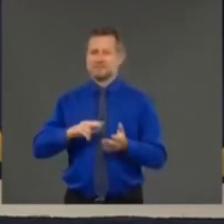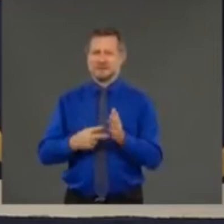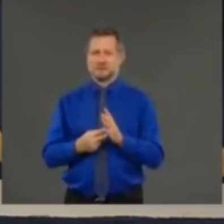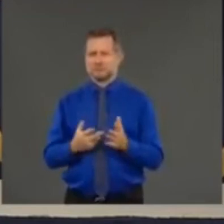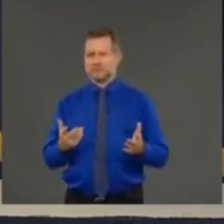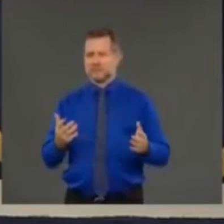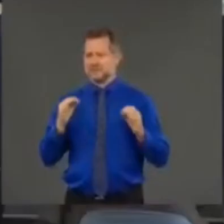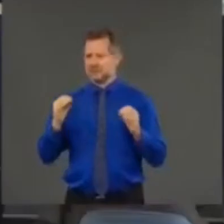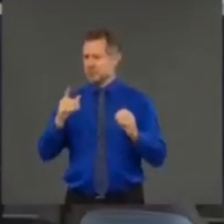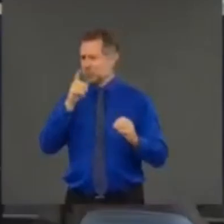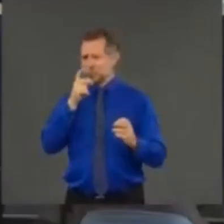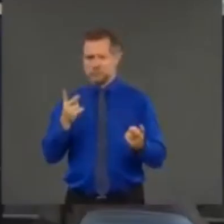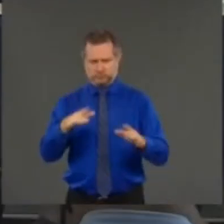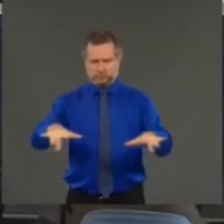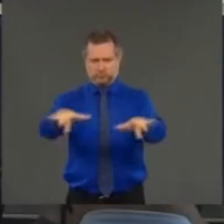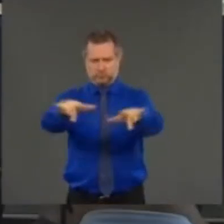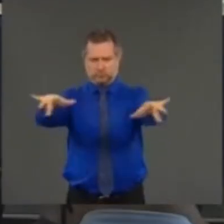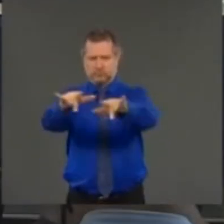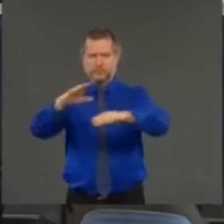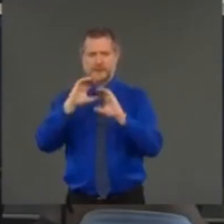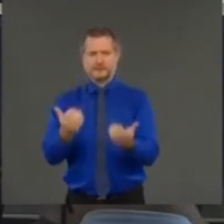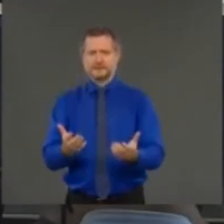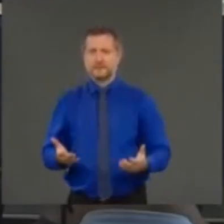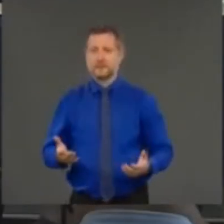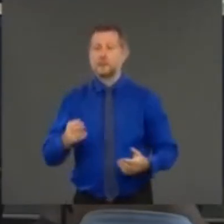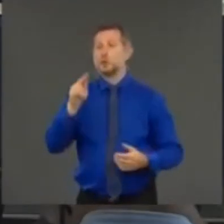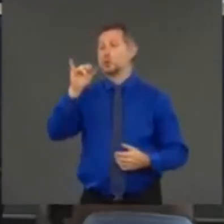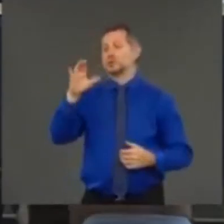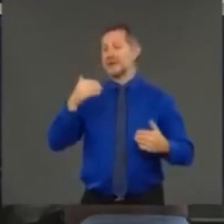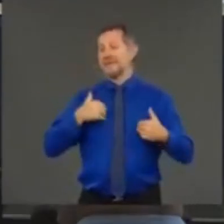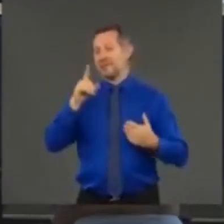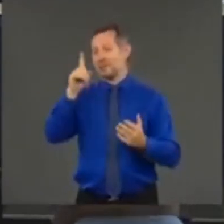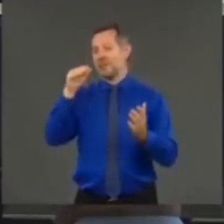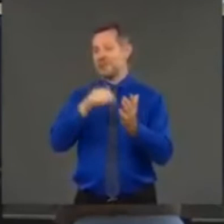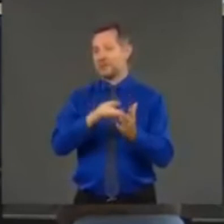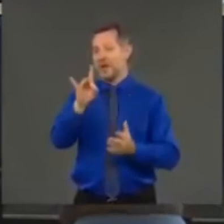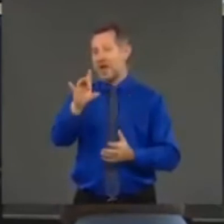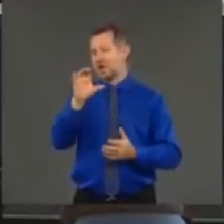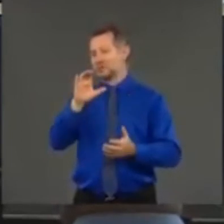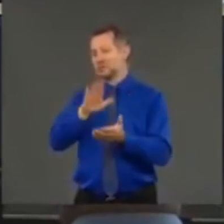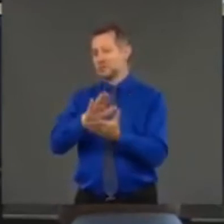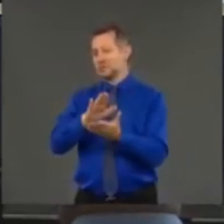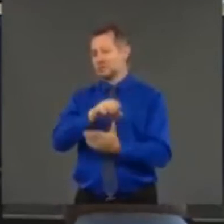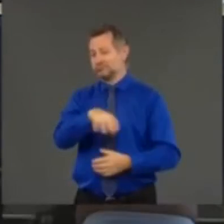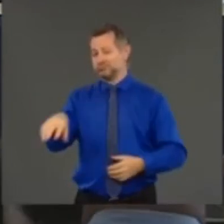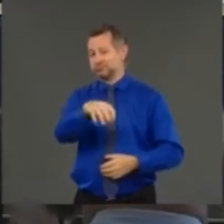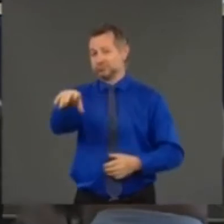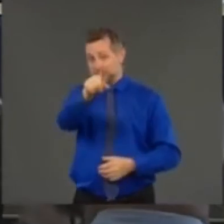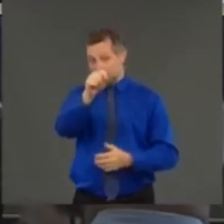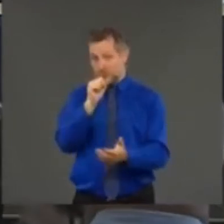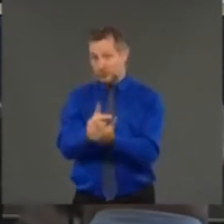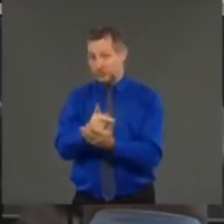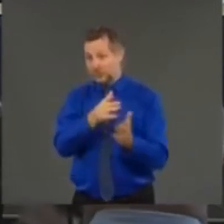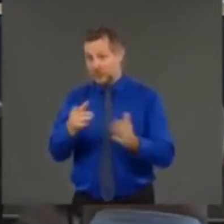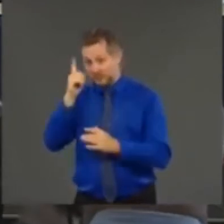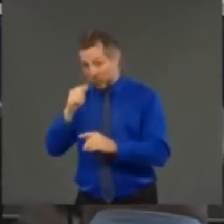you see in New York City you have 1800 schools so when you approve a plan does that mean you're approving a plan for all